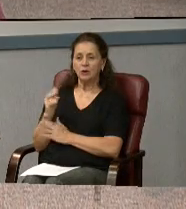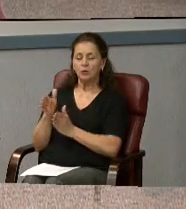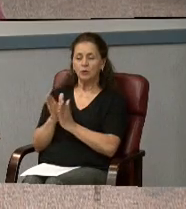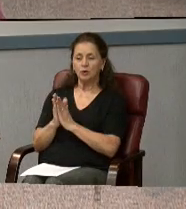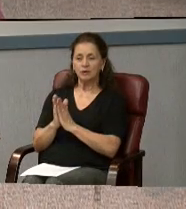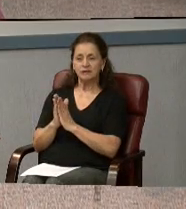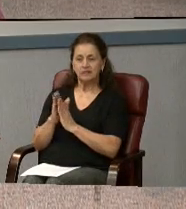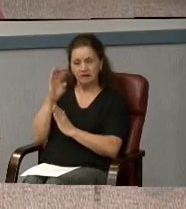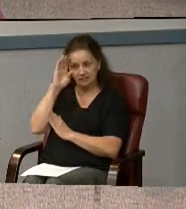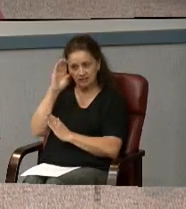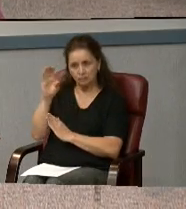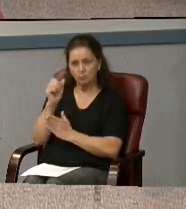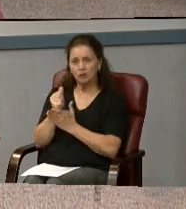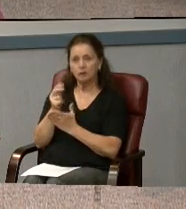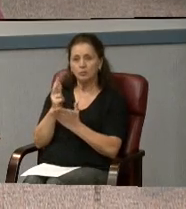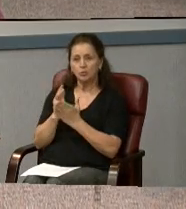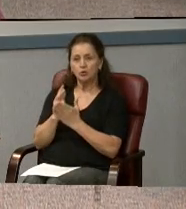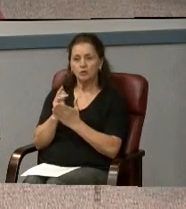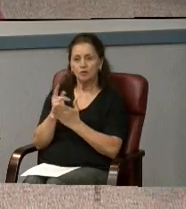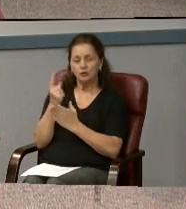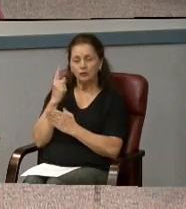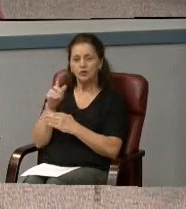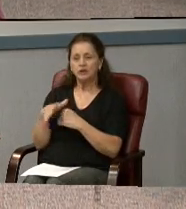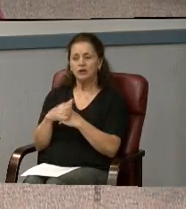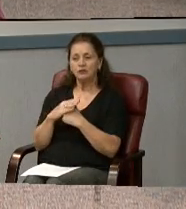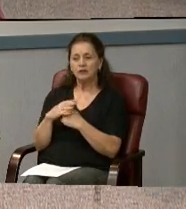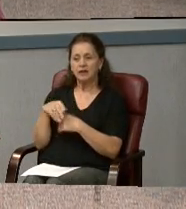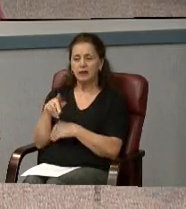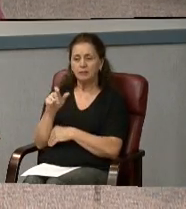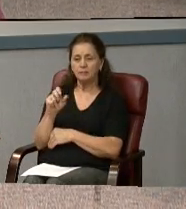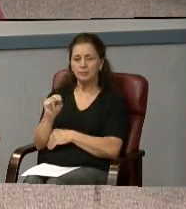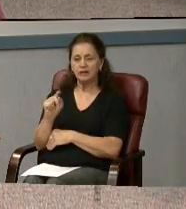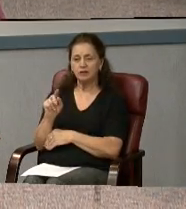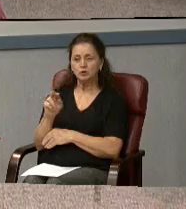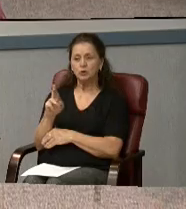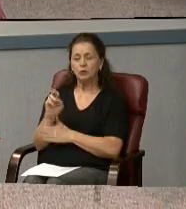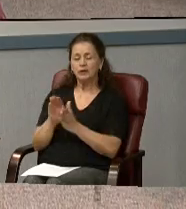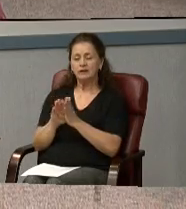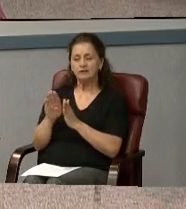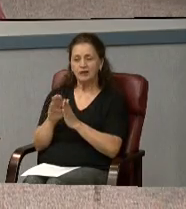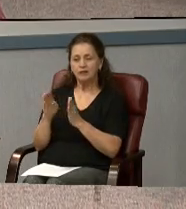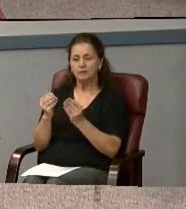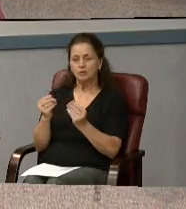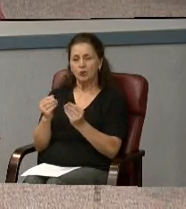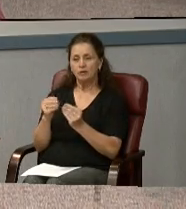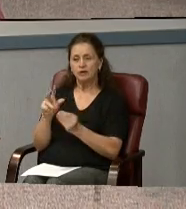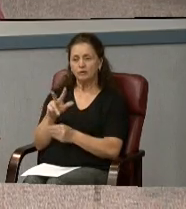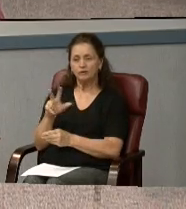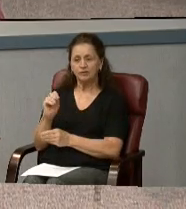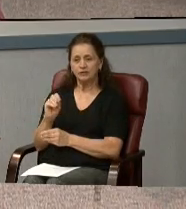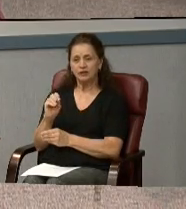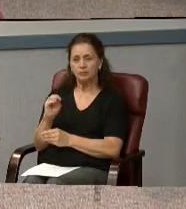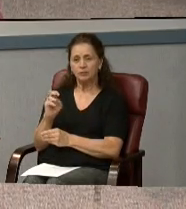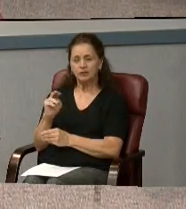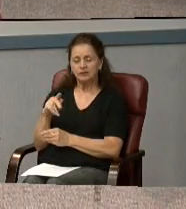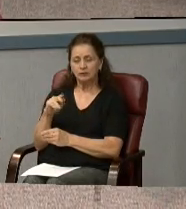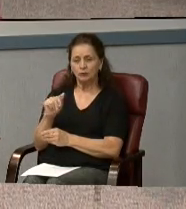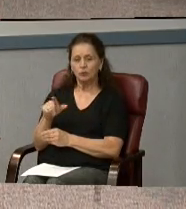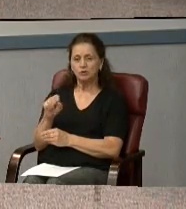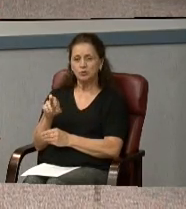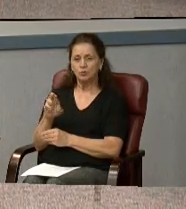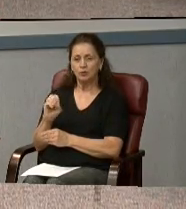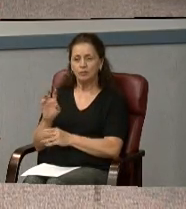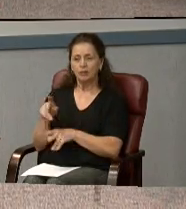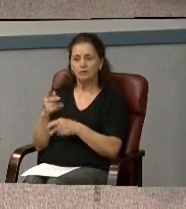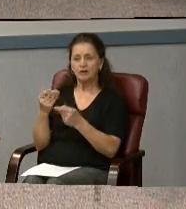conceptual approval for a revitalization overlay plan to redevelop the property at 350 Municipal Square by providing